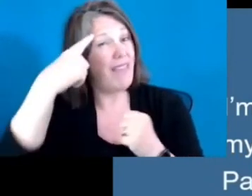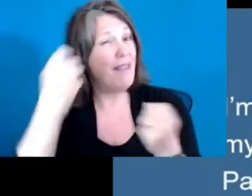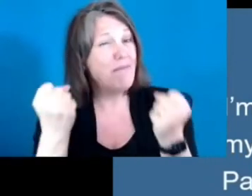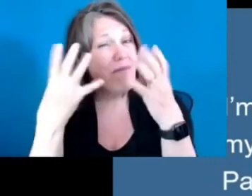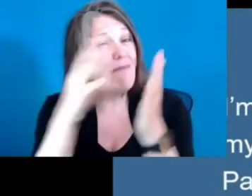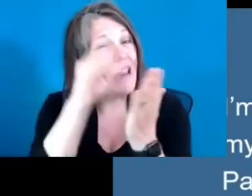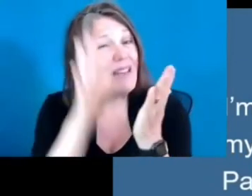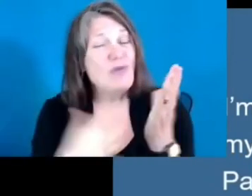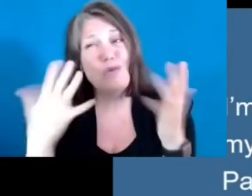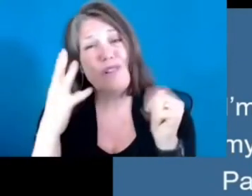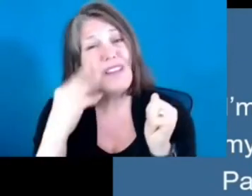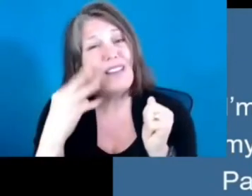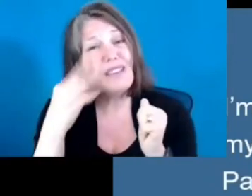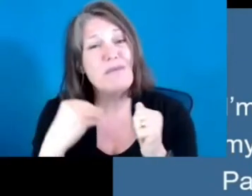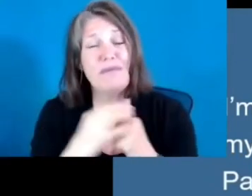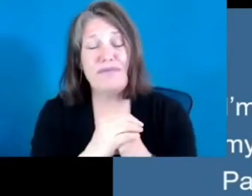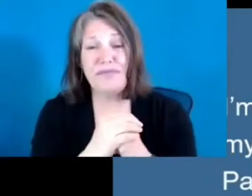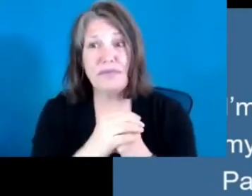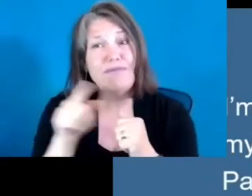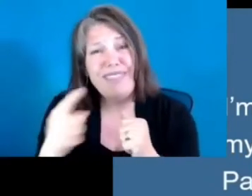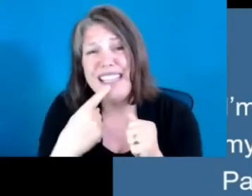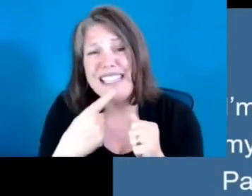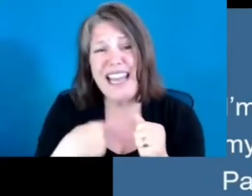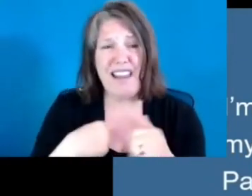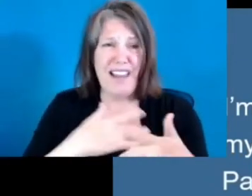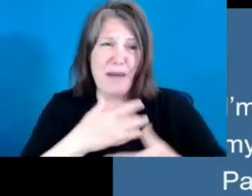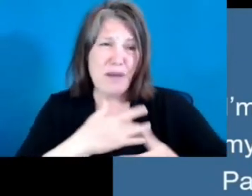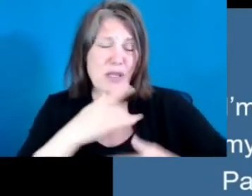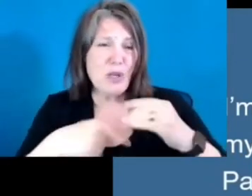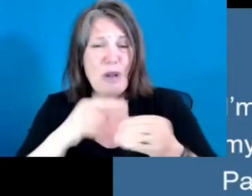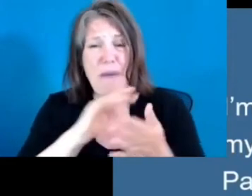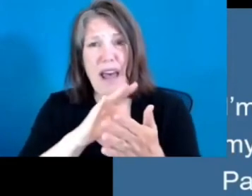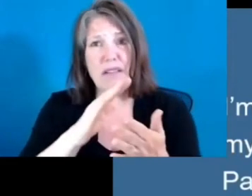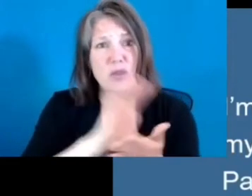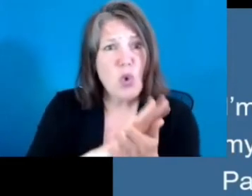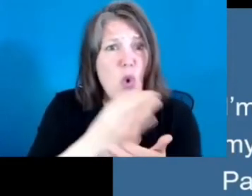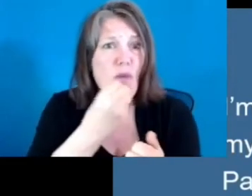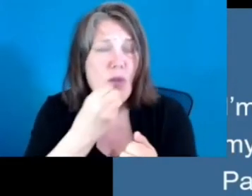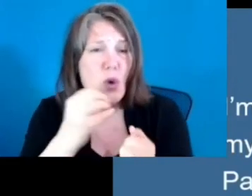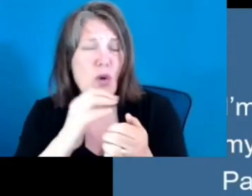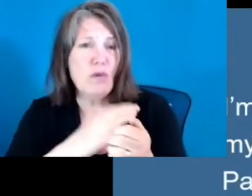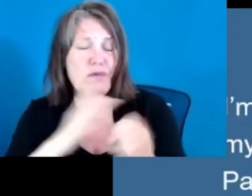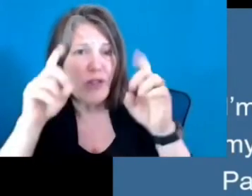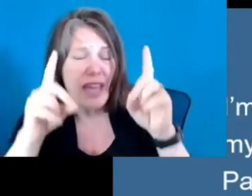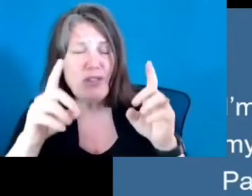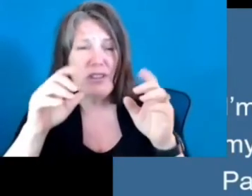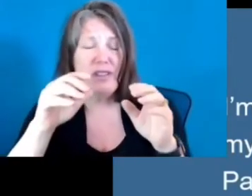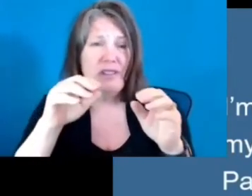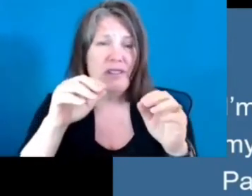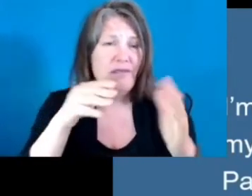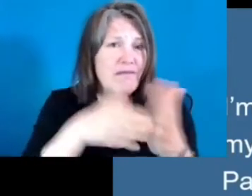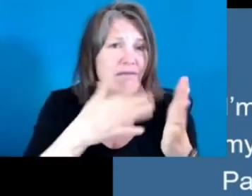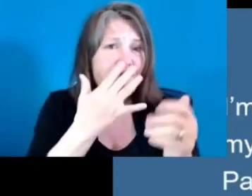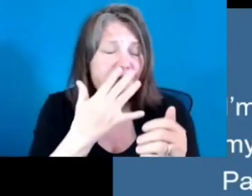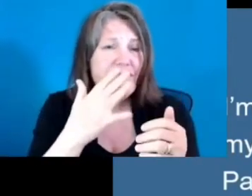food, jobs, money, my education, racism towards Asian Pacific Islander folks is a big concern for us too. I miss